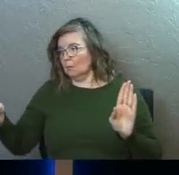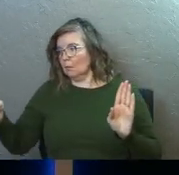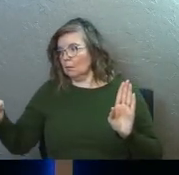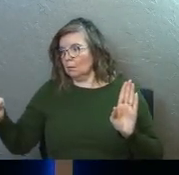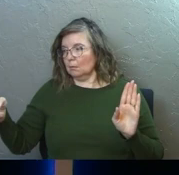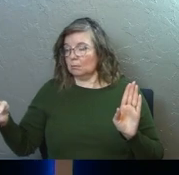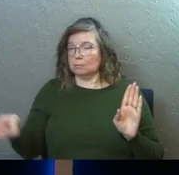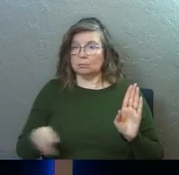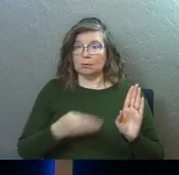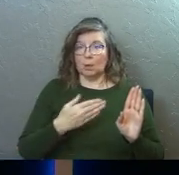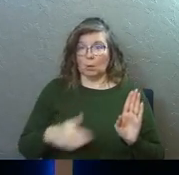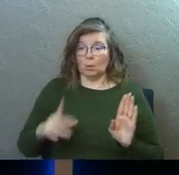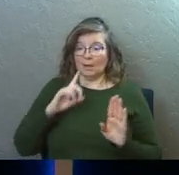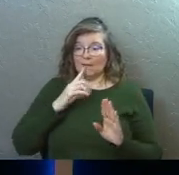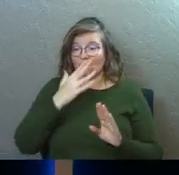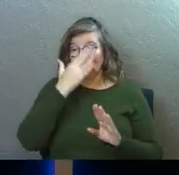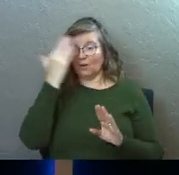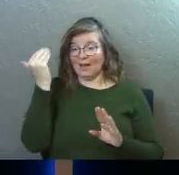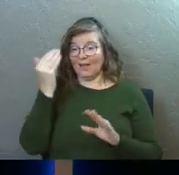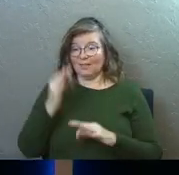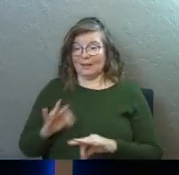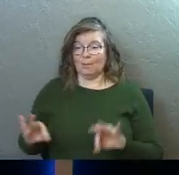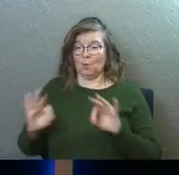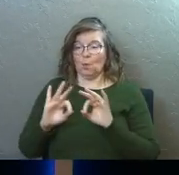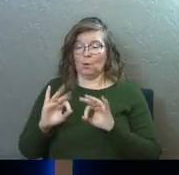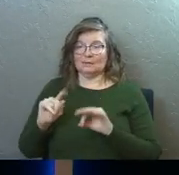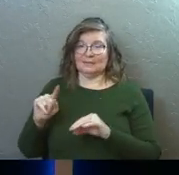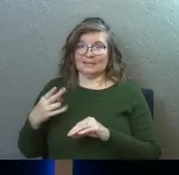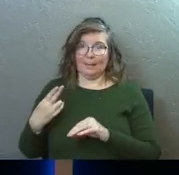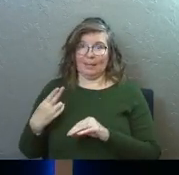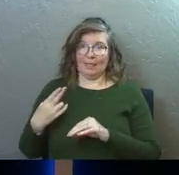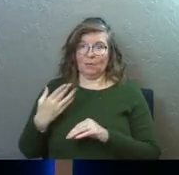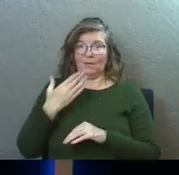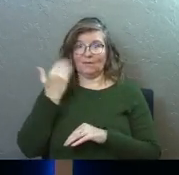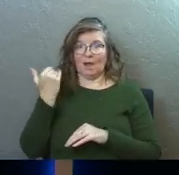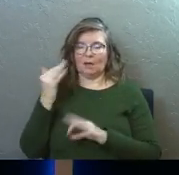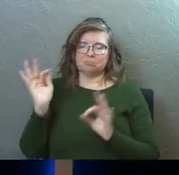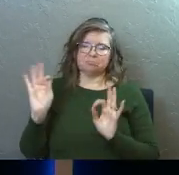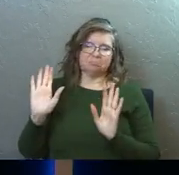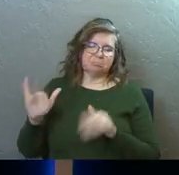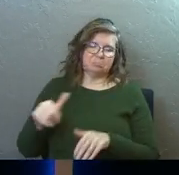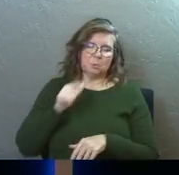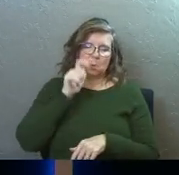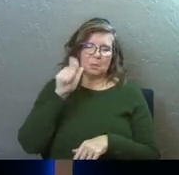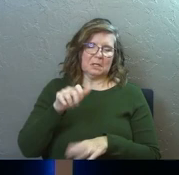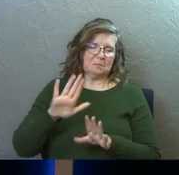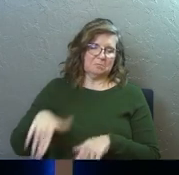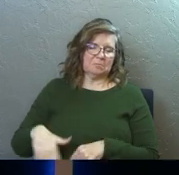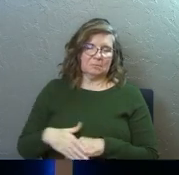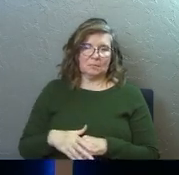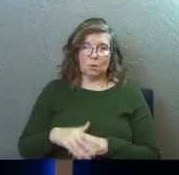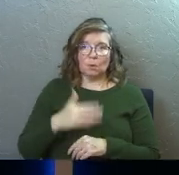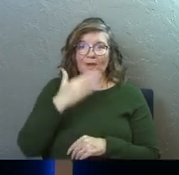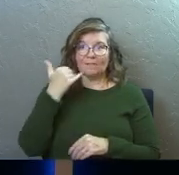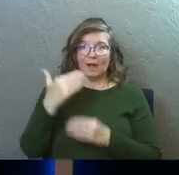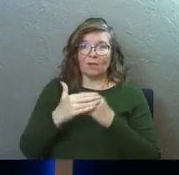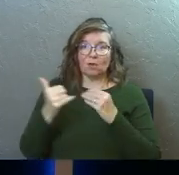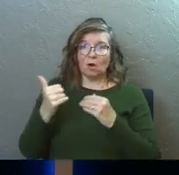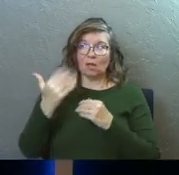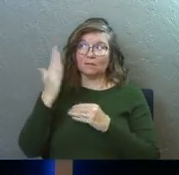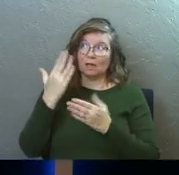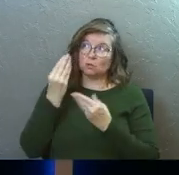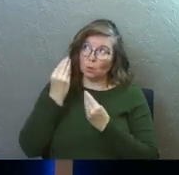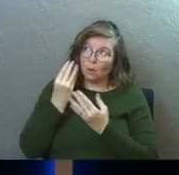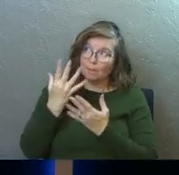side, and we have actually forgotten the significance of Sabbath as a whole. The call from God to obey and to enter